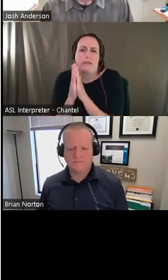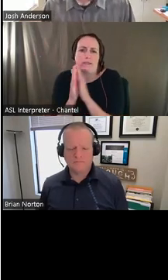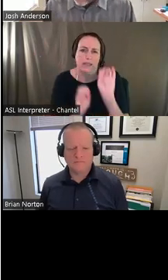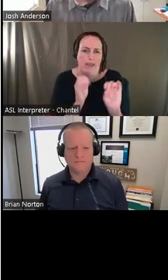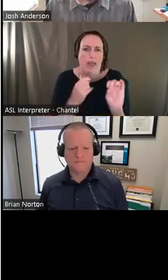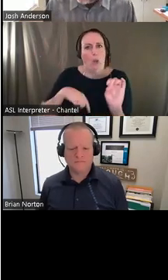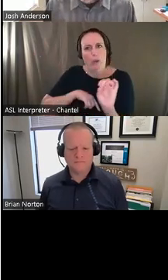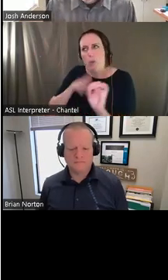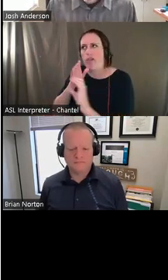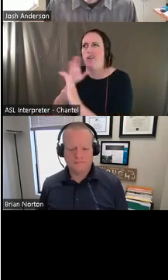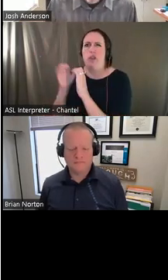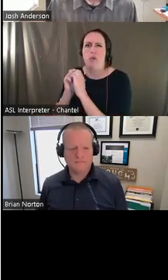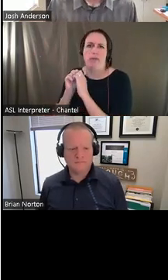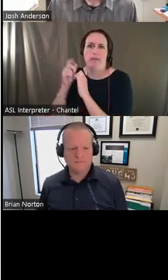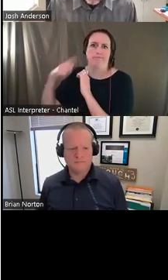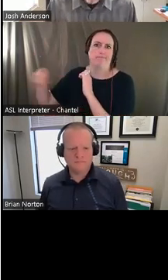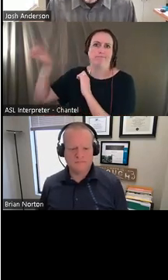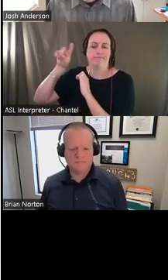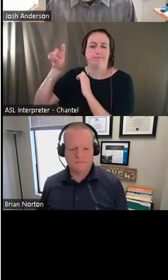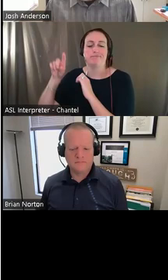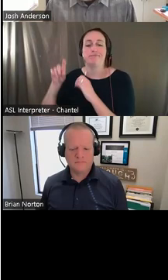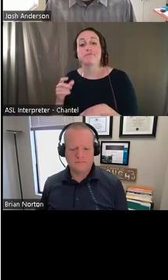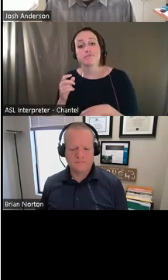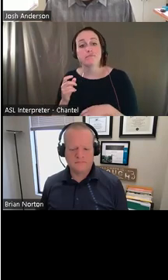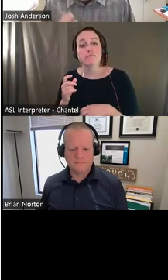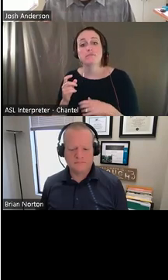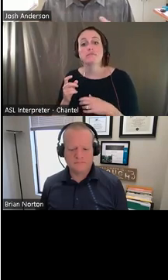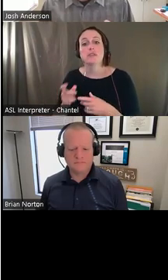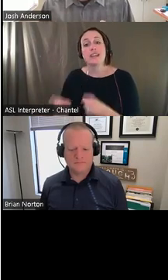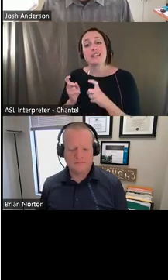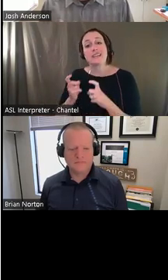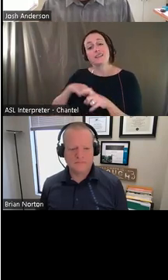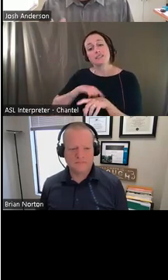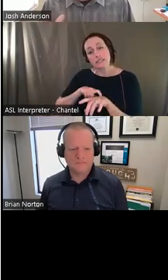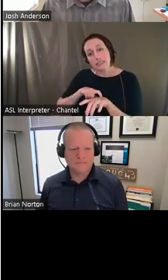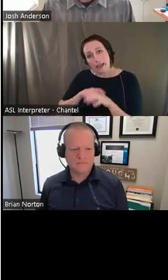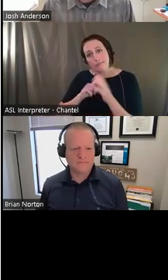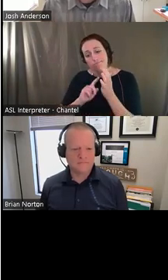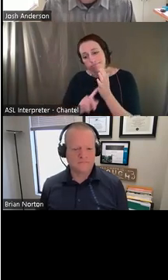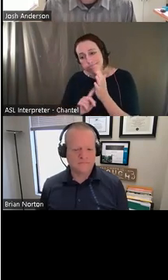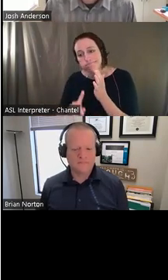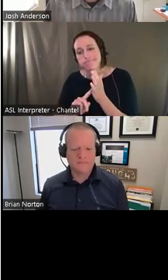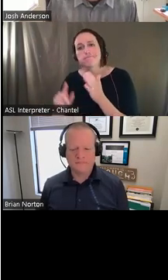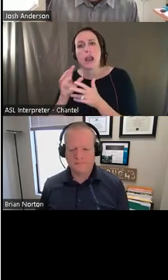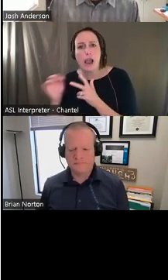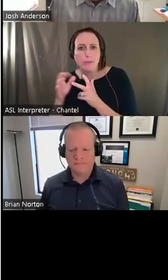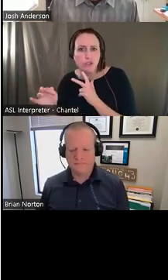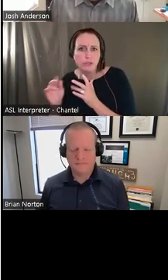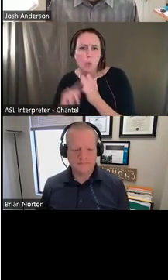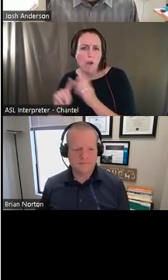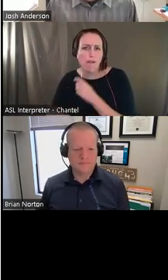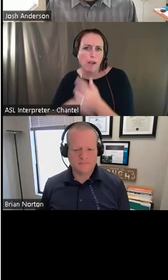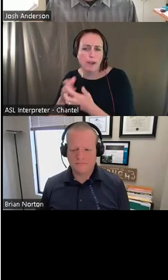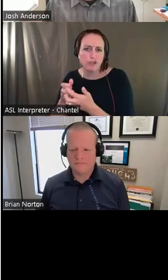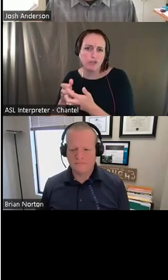gives you time to research different recommendations and really kind of put a plan together for what's going to happen. In a